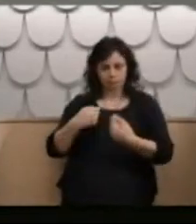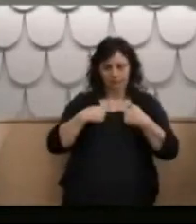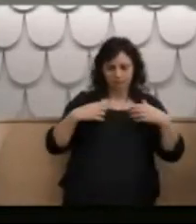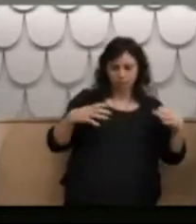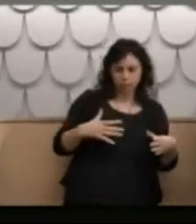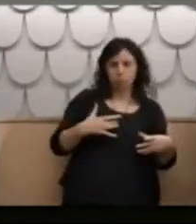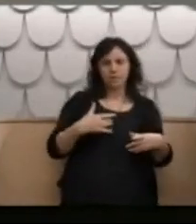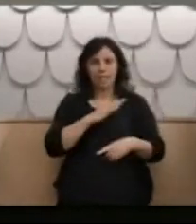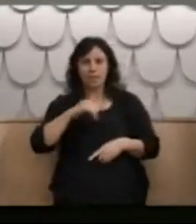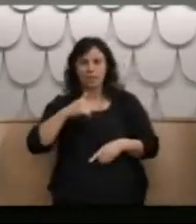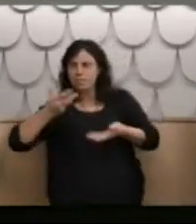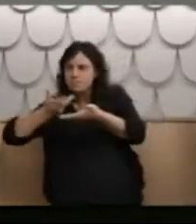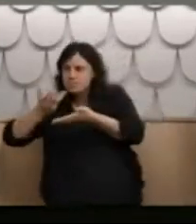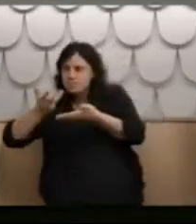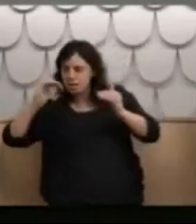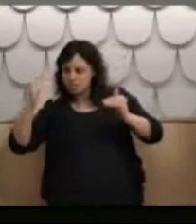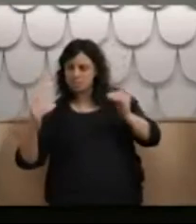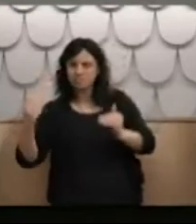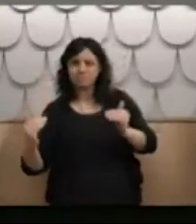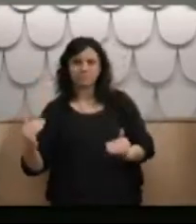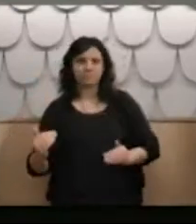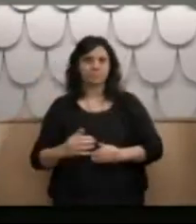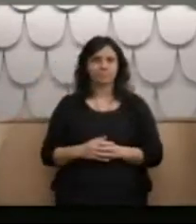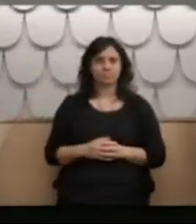opportunity to settle your case?